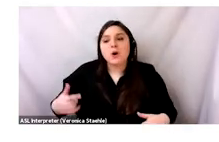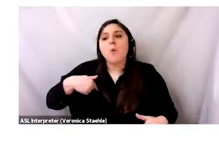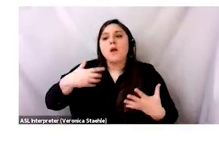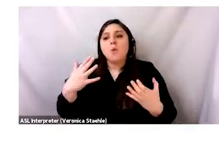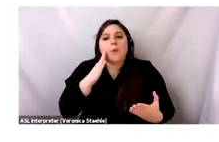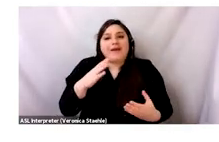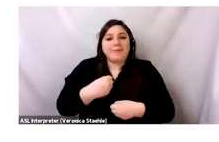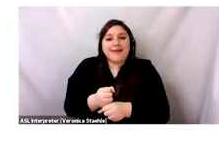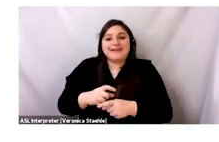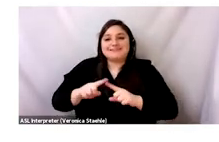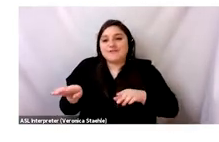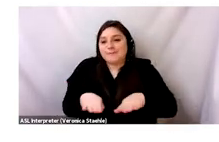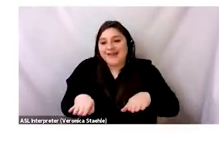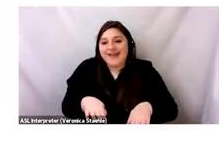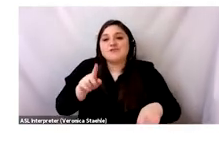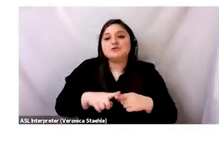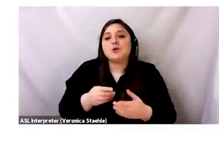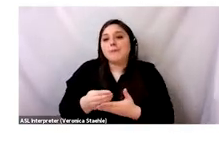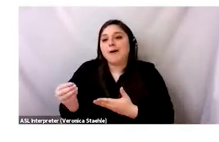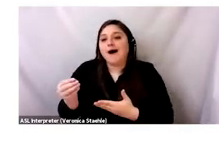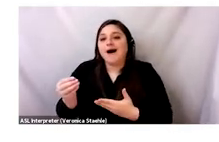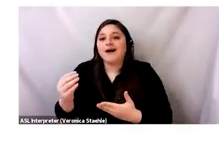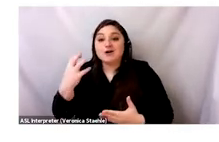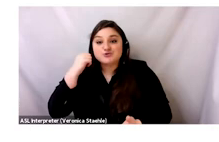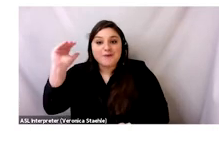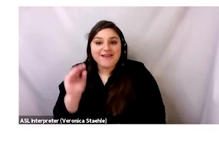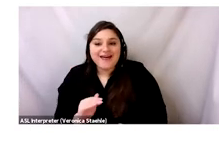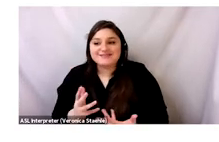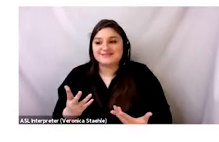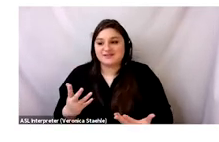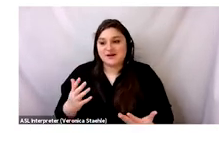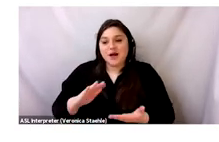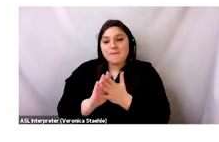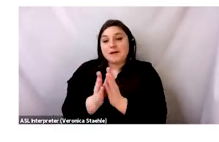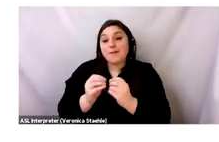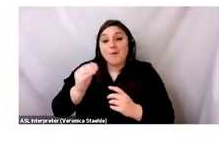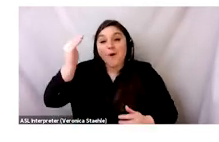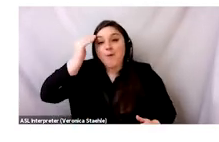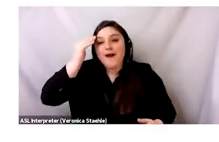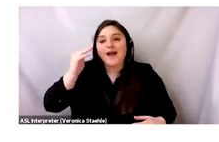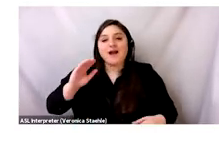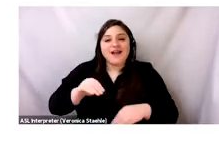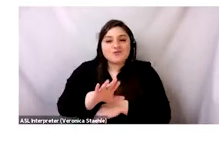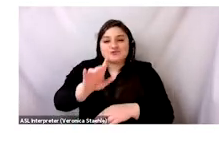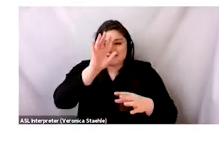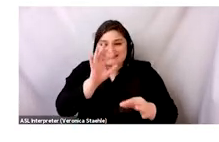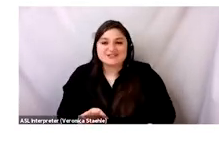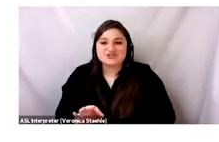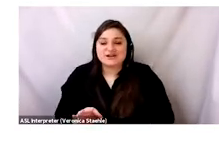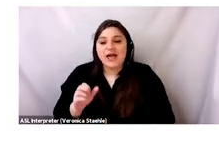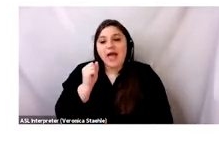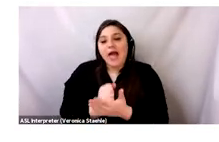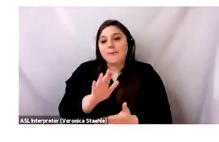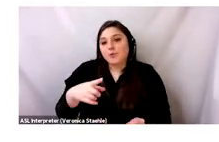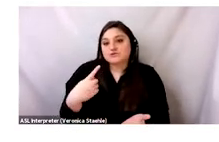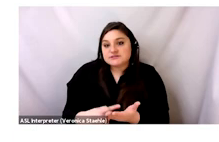not consuming so much. It's just the awareness goes a long way to helping